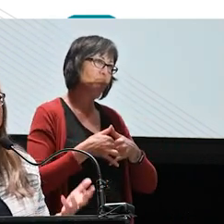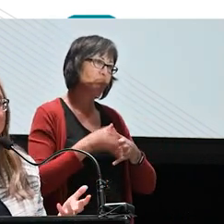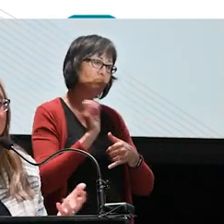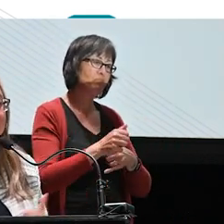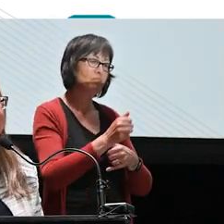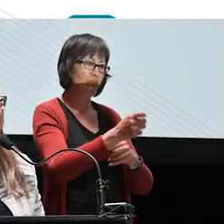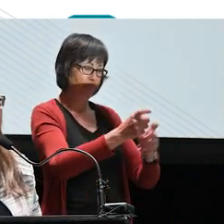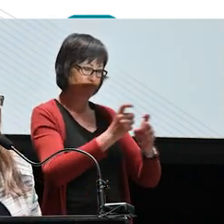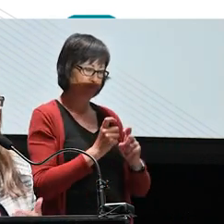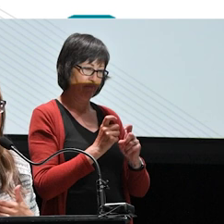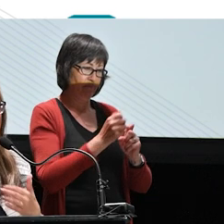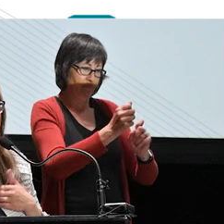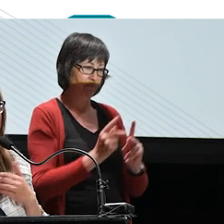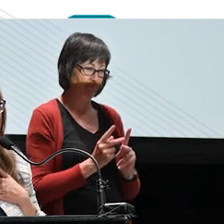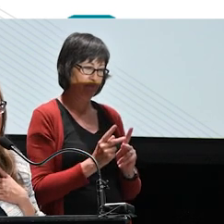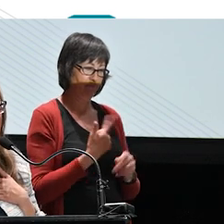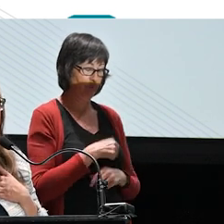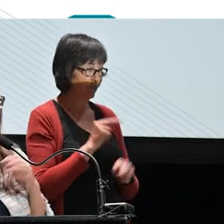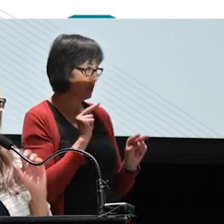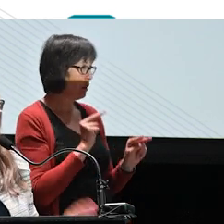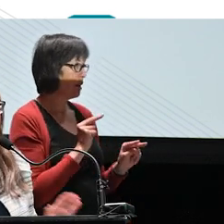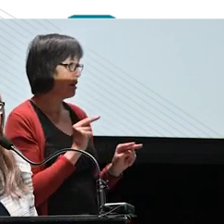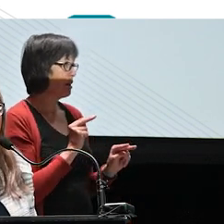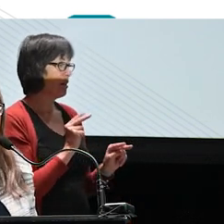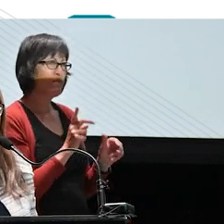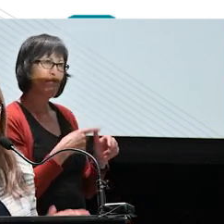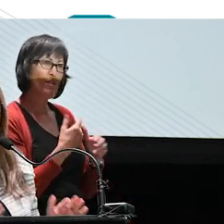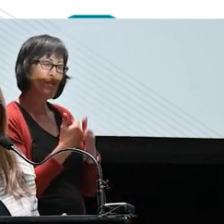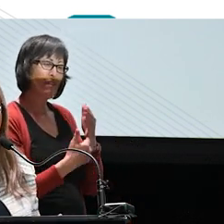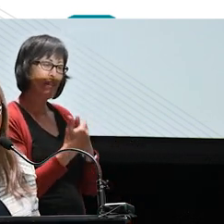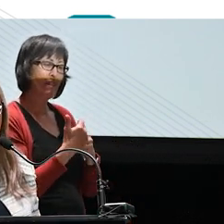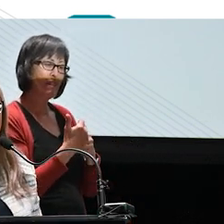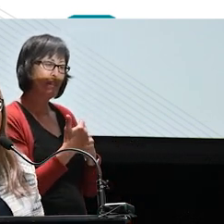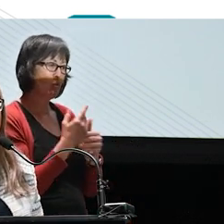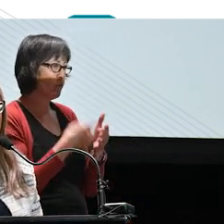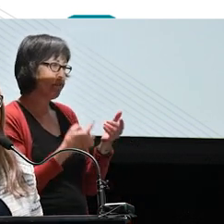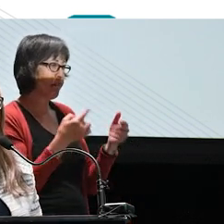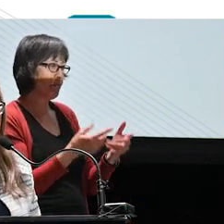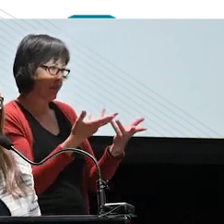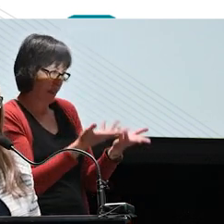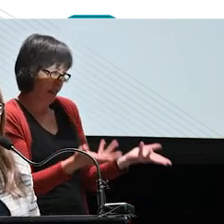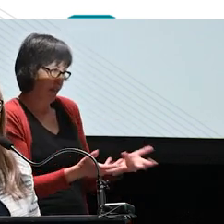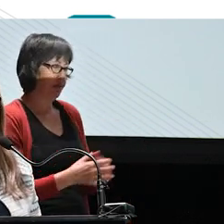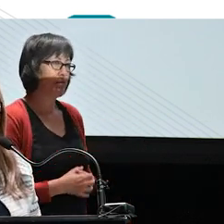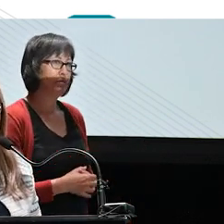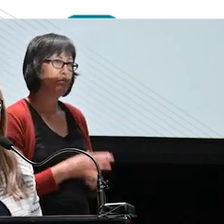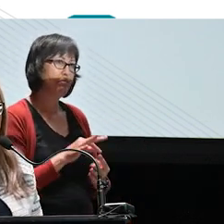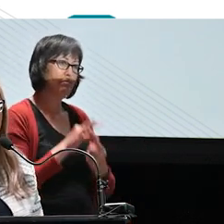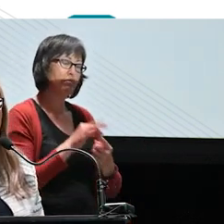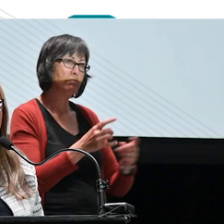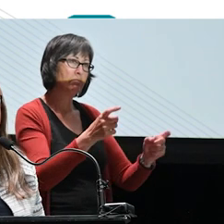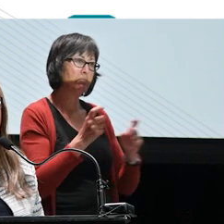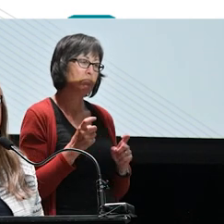return that we get to see firsthand on the ground. And it is a special, special gift.